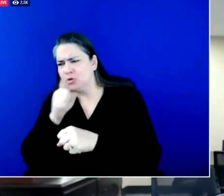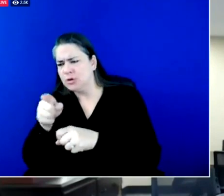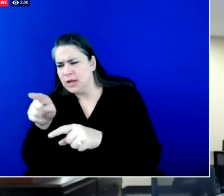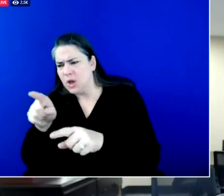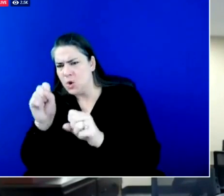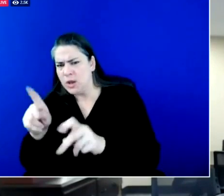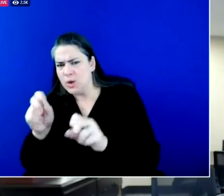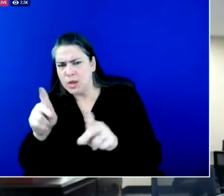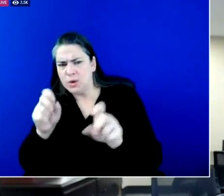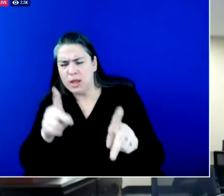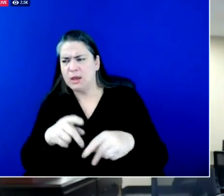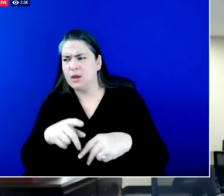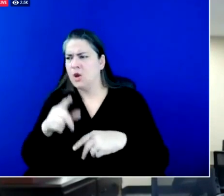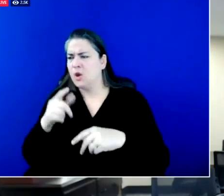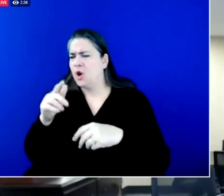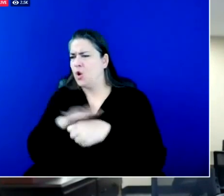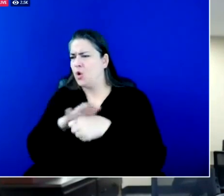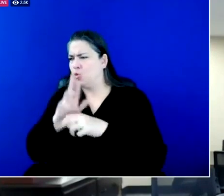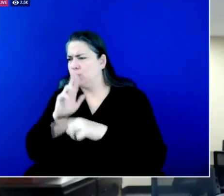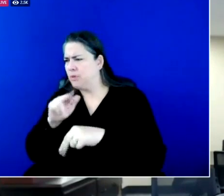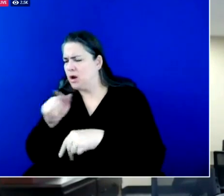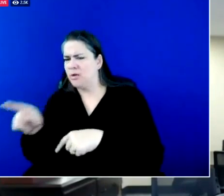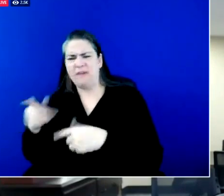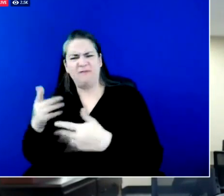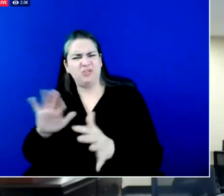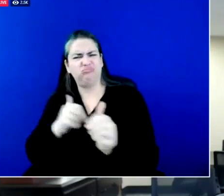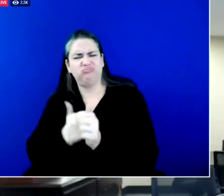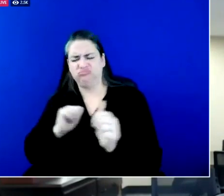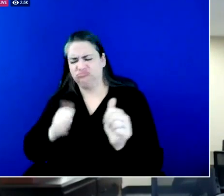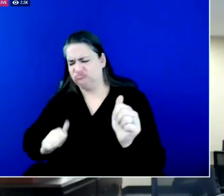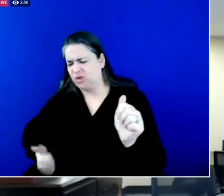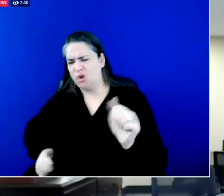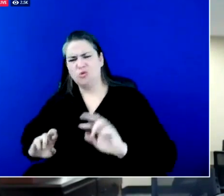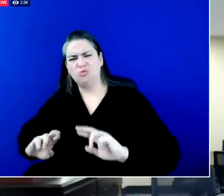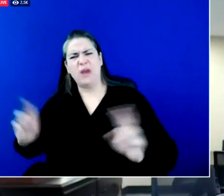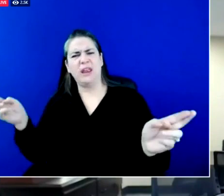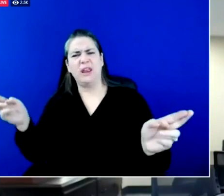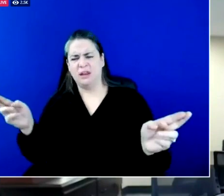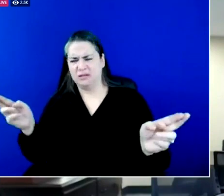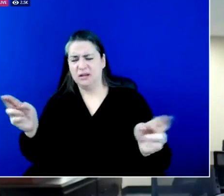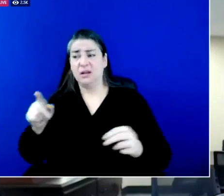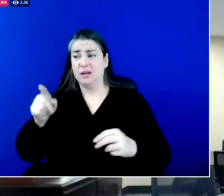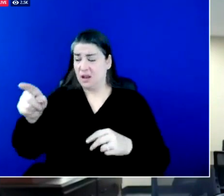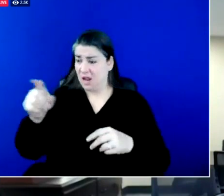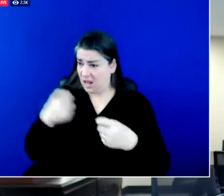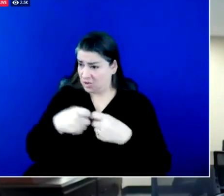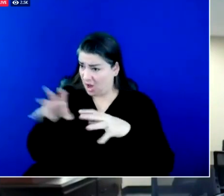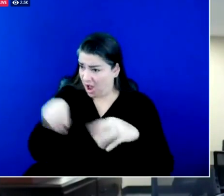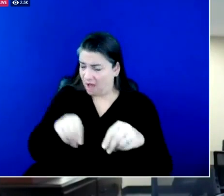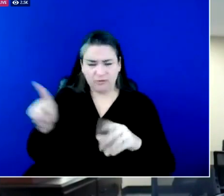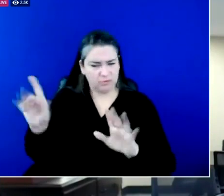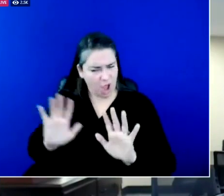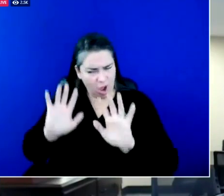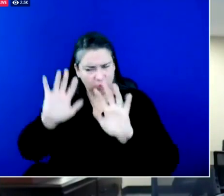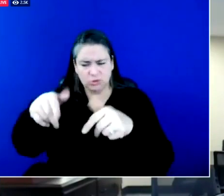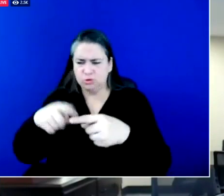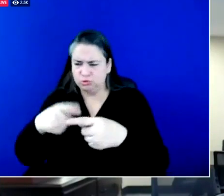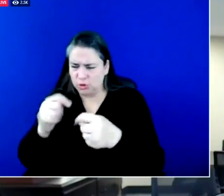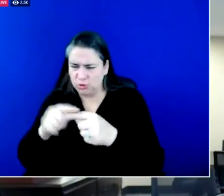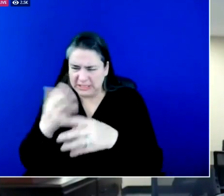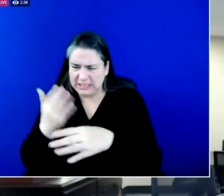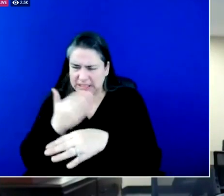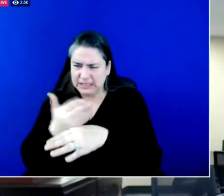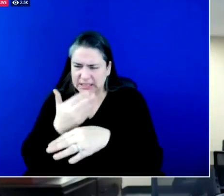responders so they are out uh in the communities with the outages we we actually although there are